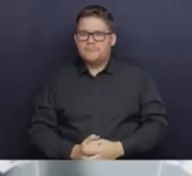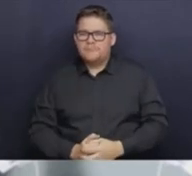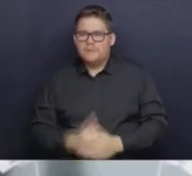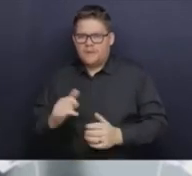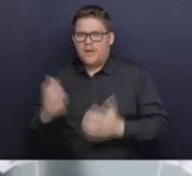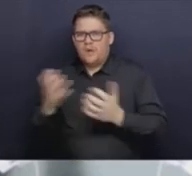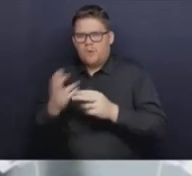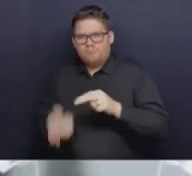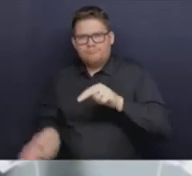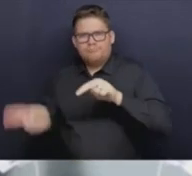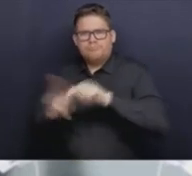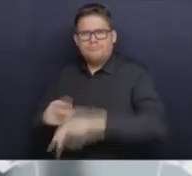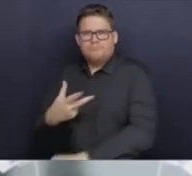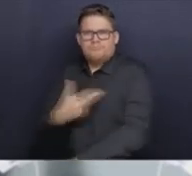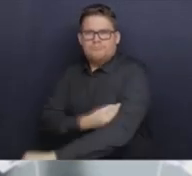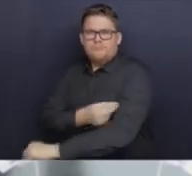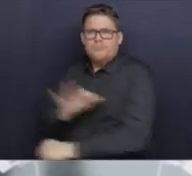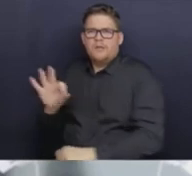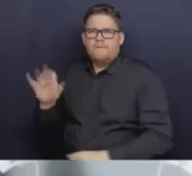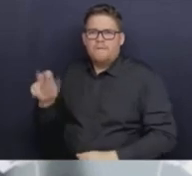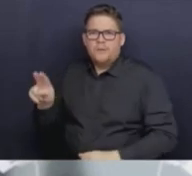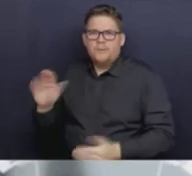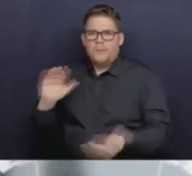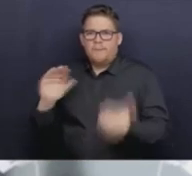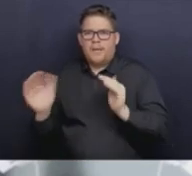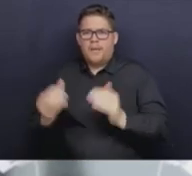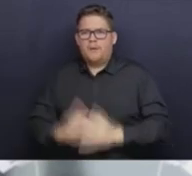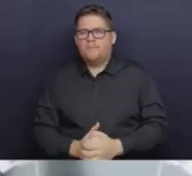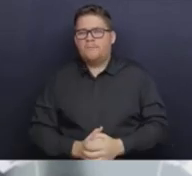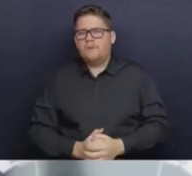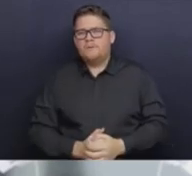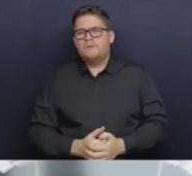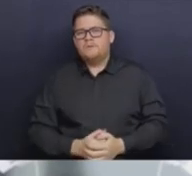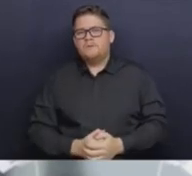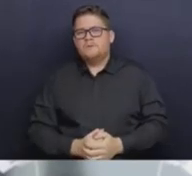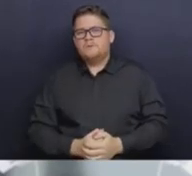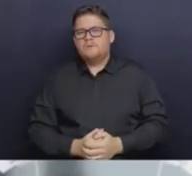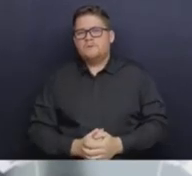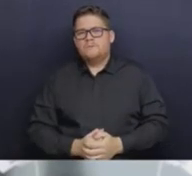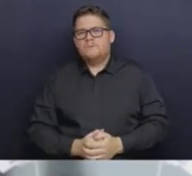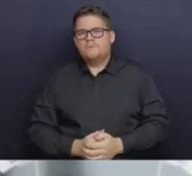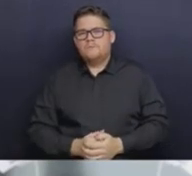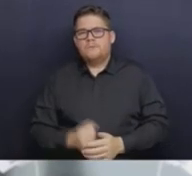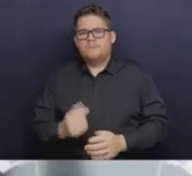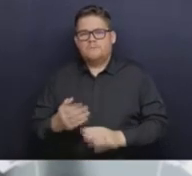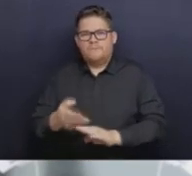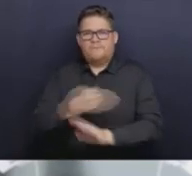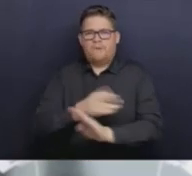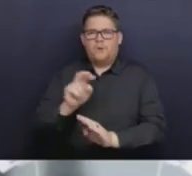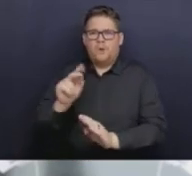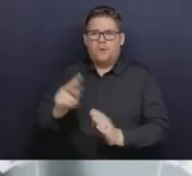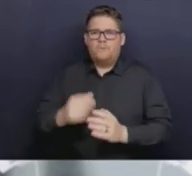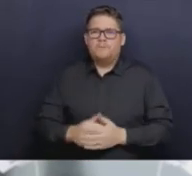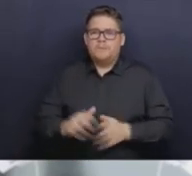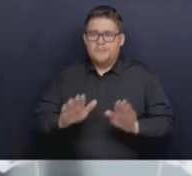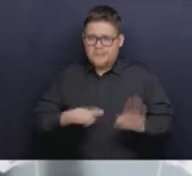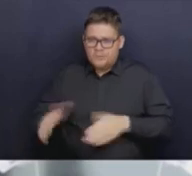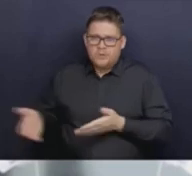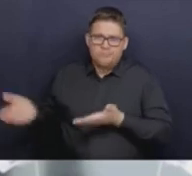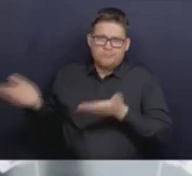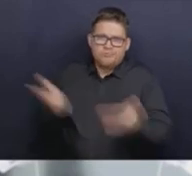from where we were when we made the appeal to people to get vaccinated and have their children and bring their children to be vaccinated.